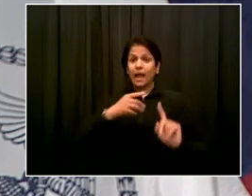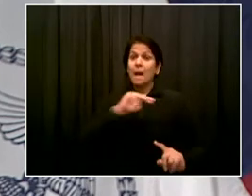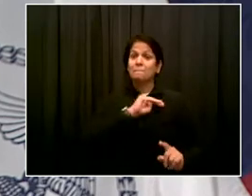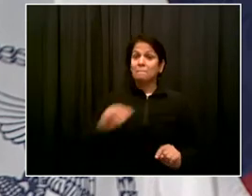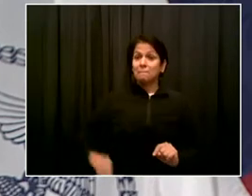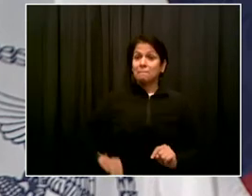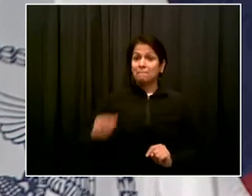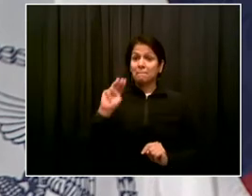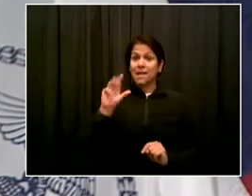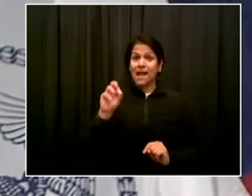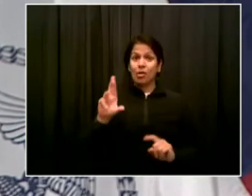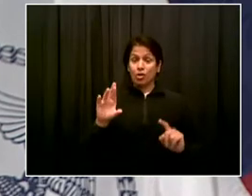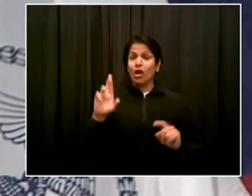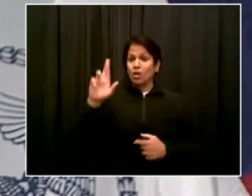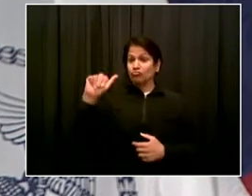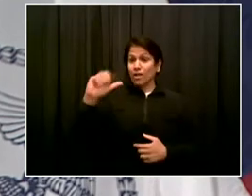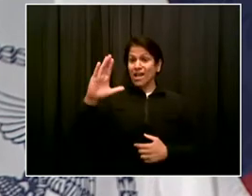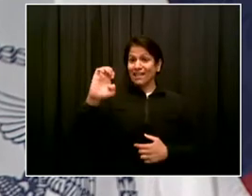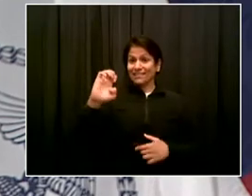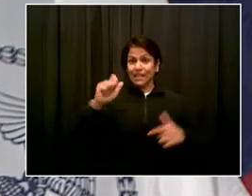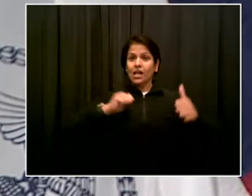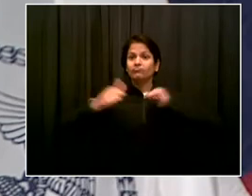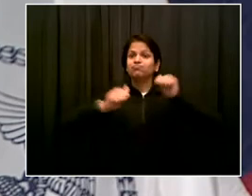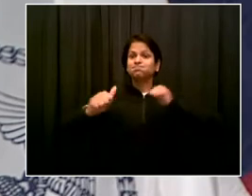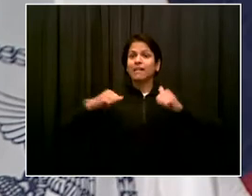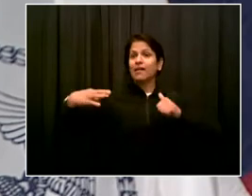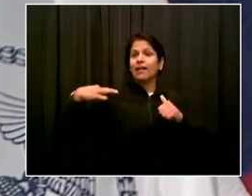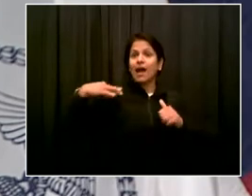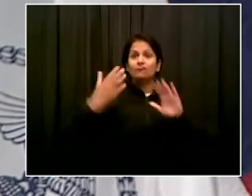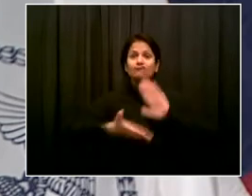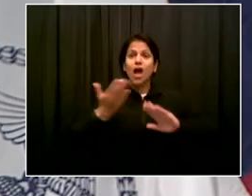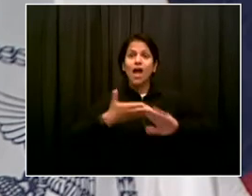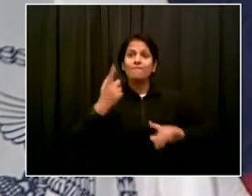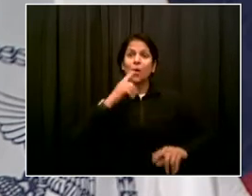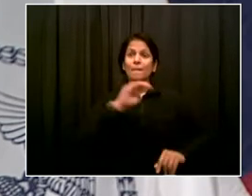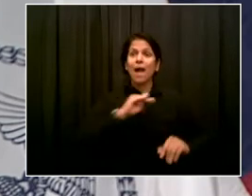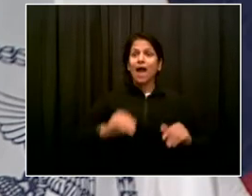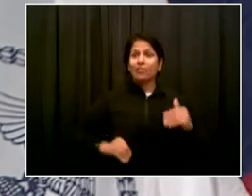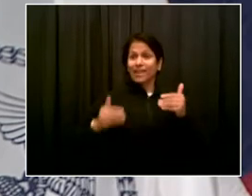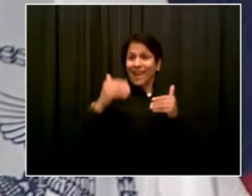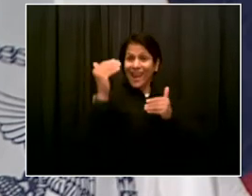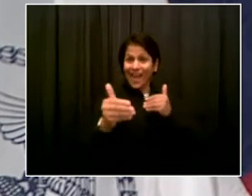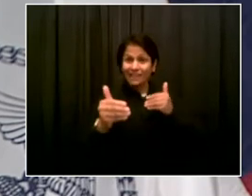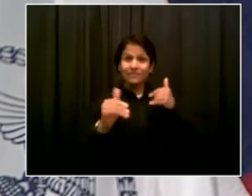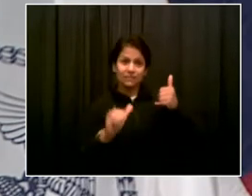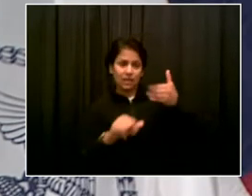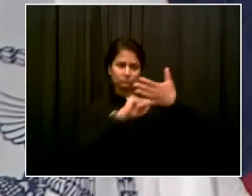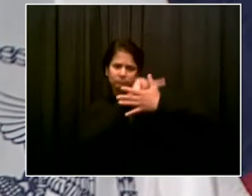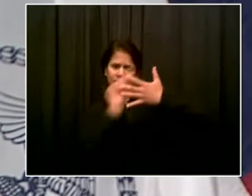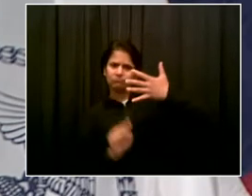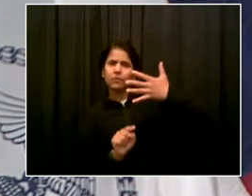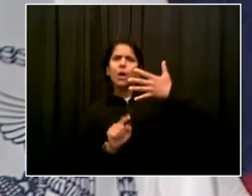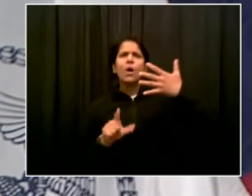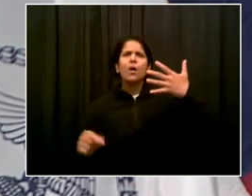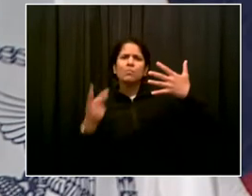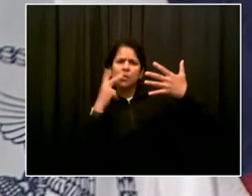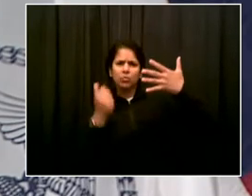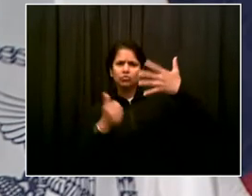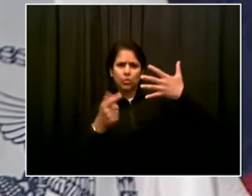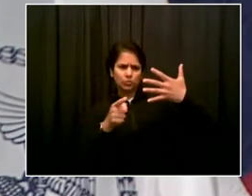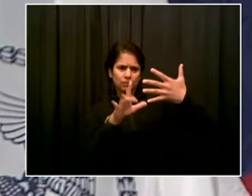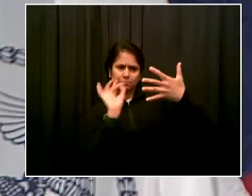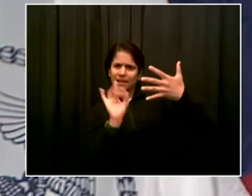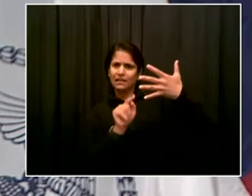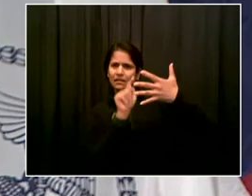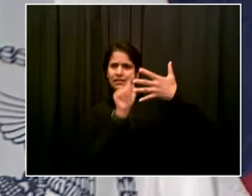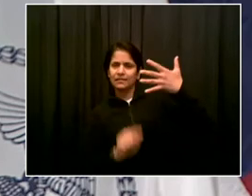candidates? Are you closer to pick your favorite candidate? Juan Manuel, you